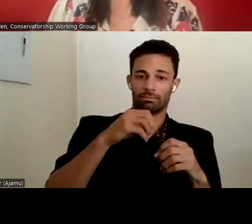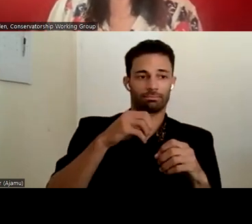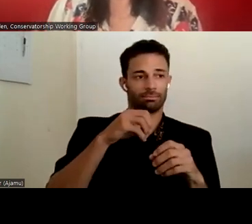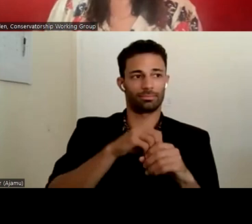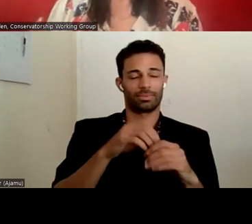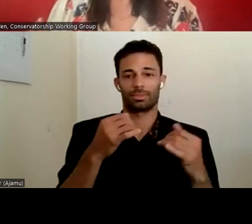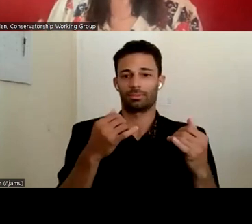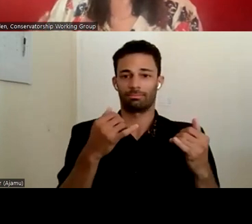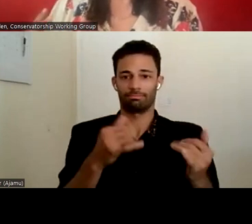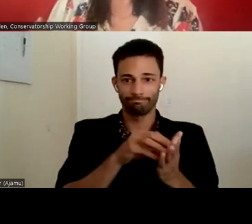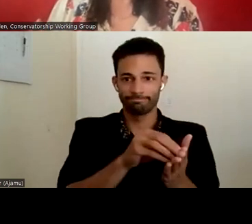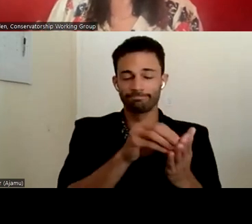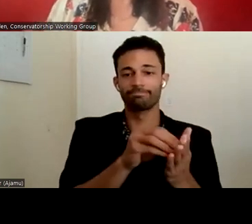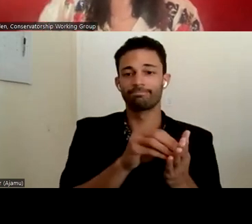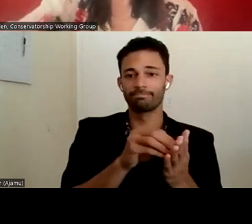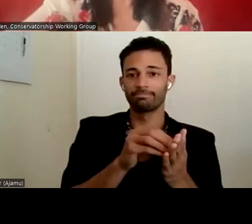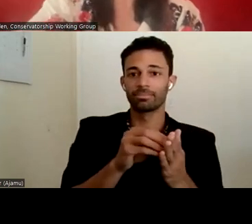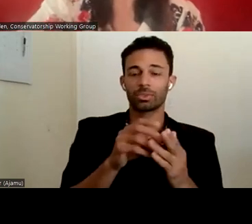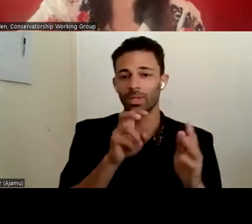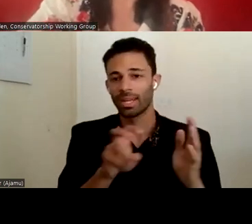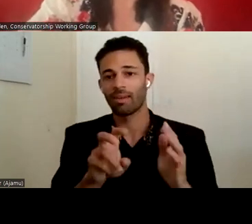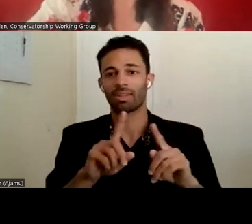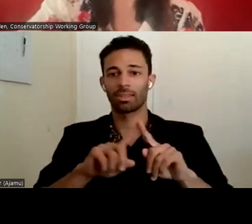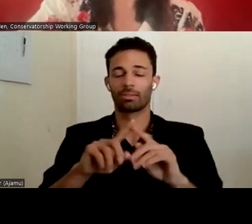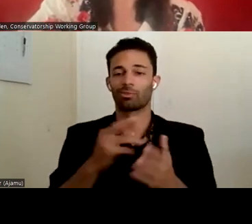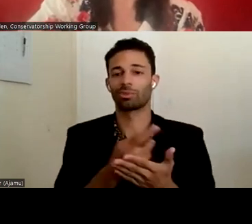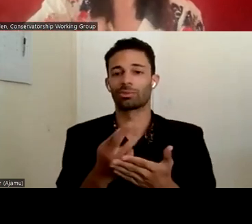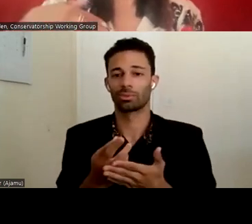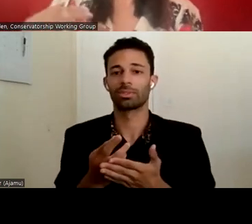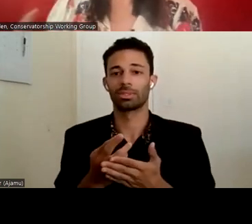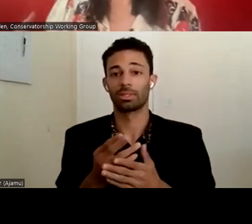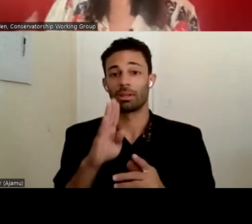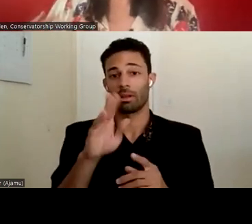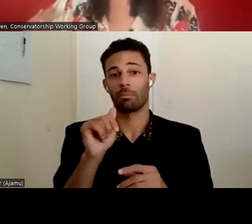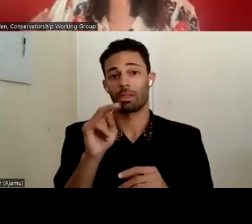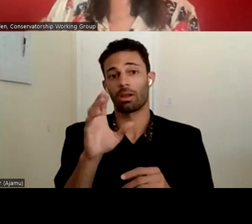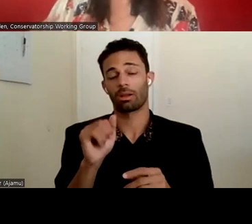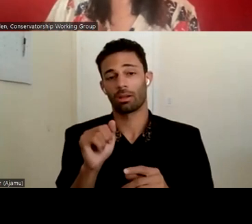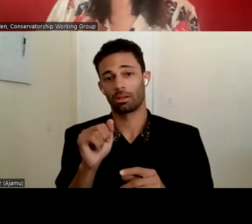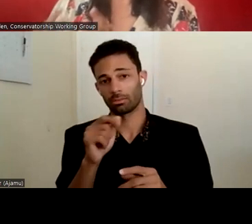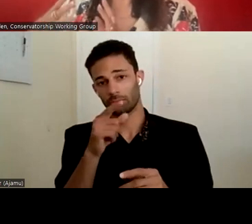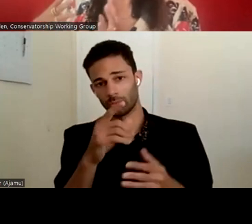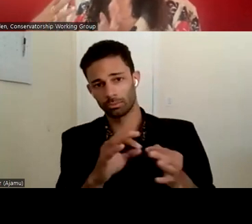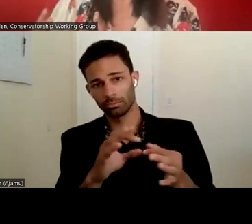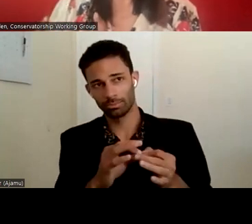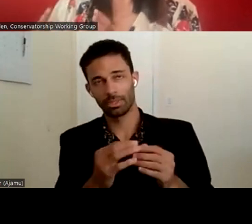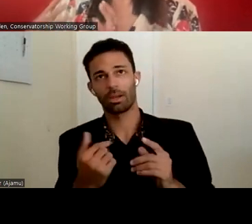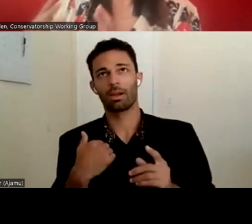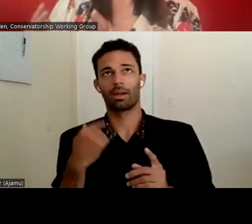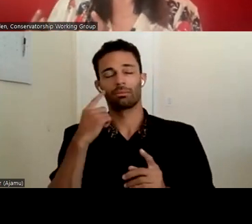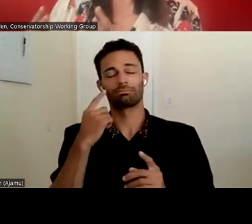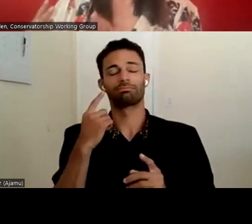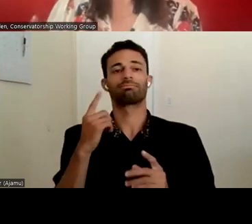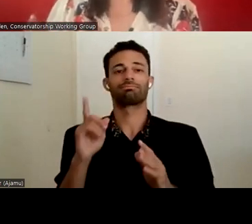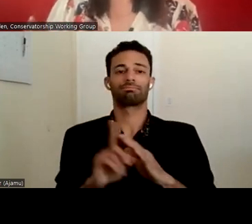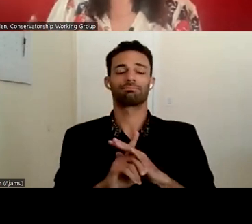navigating the different resources. I mean, you know, Blanca, um, when you covered everything, it just reminded me, we do have some really amazing and